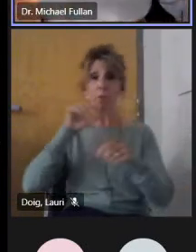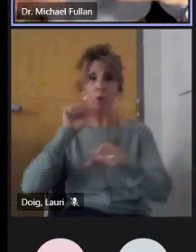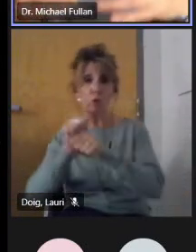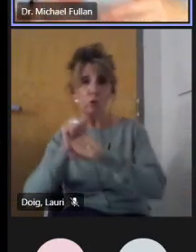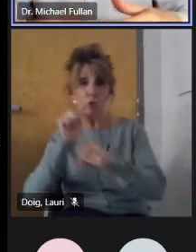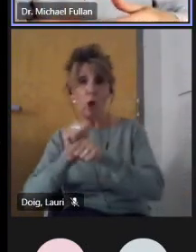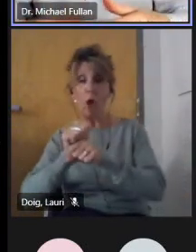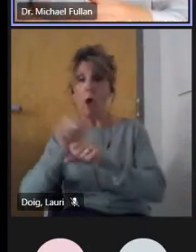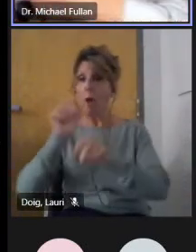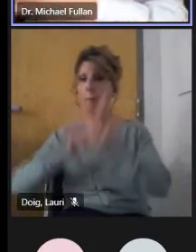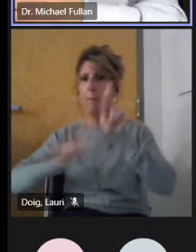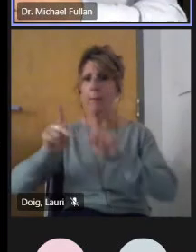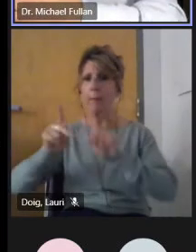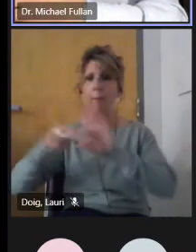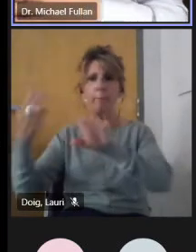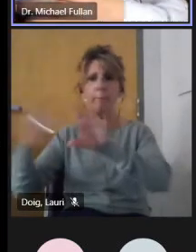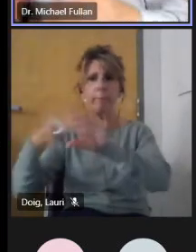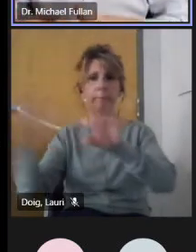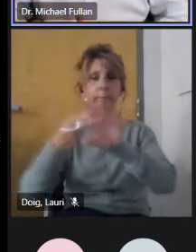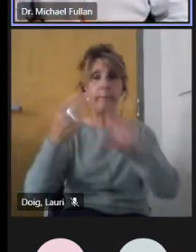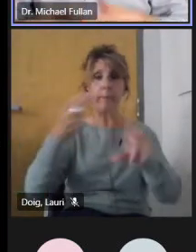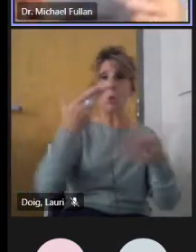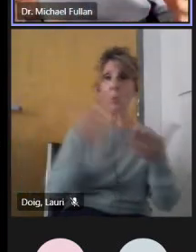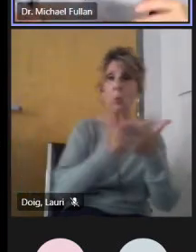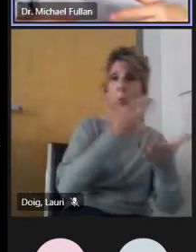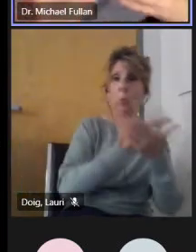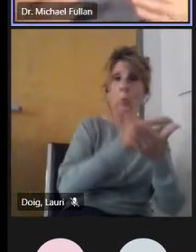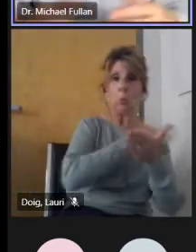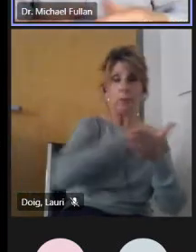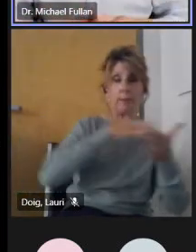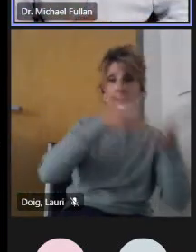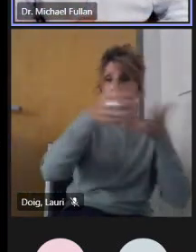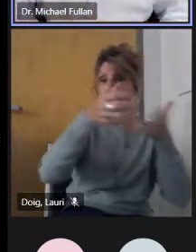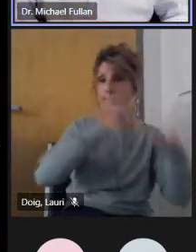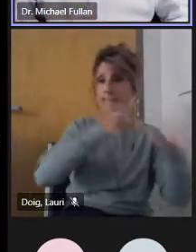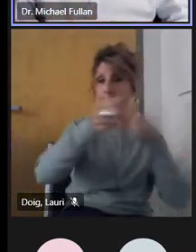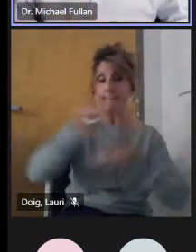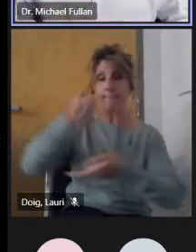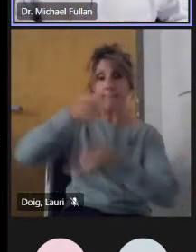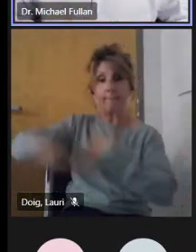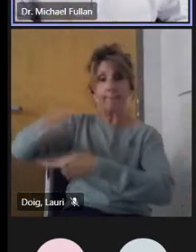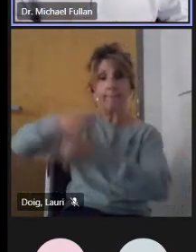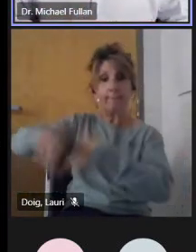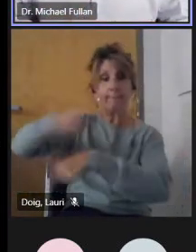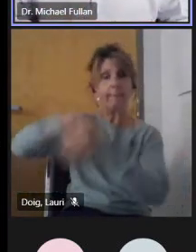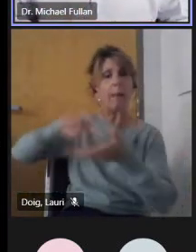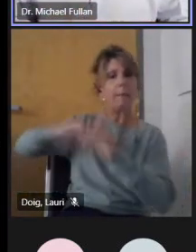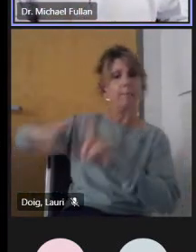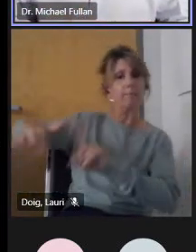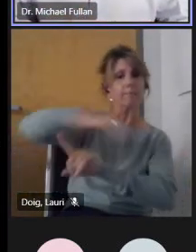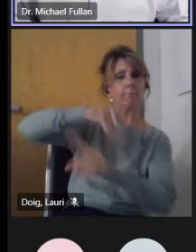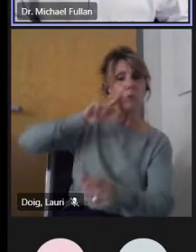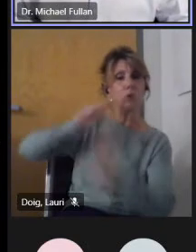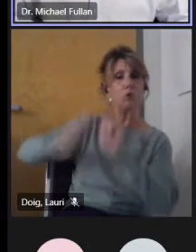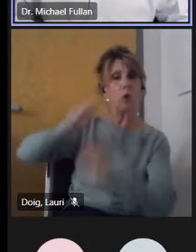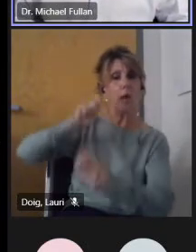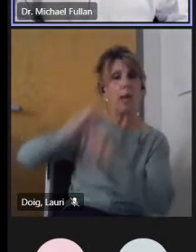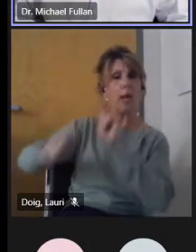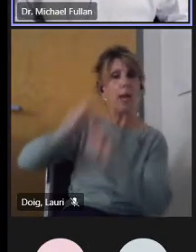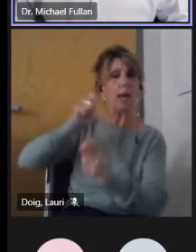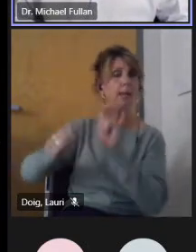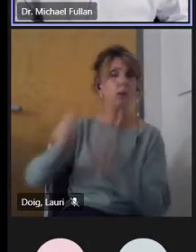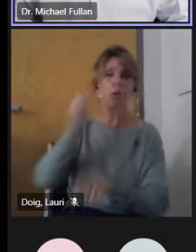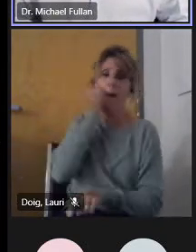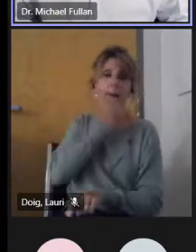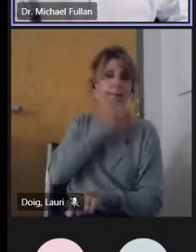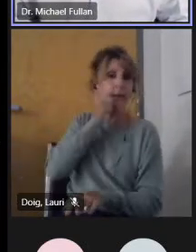These are these changes are always happening when policies happen that are different. So context, it's a given that things change regularly and that